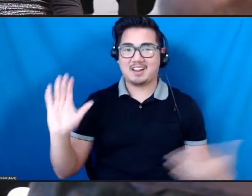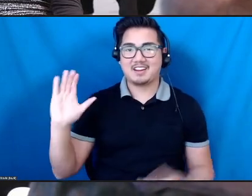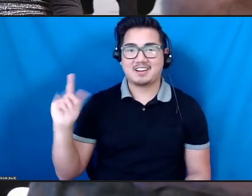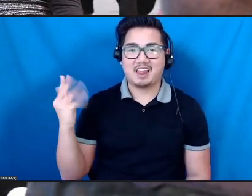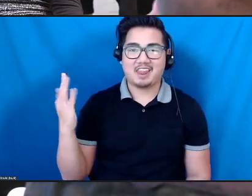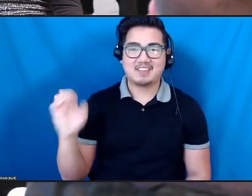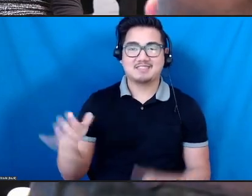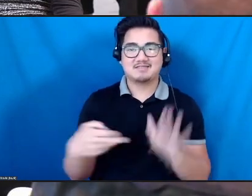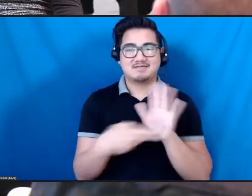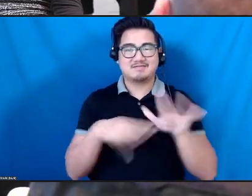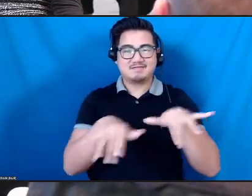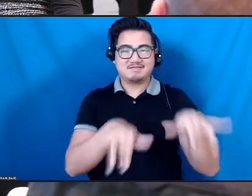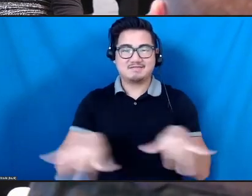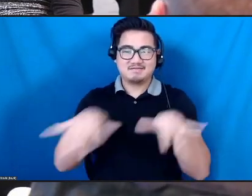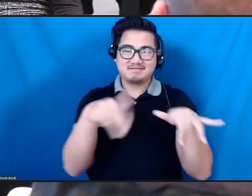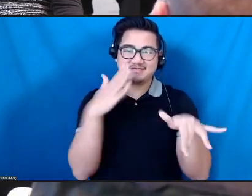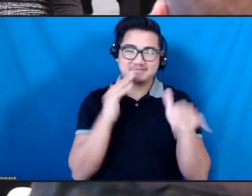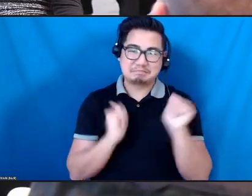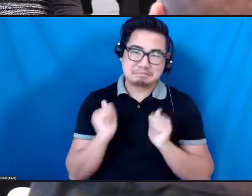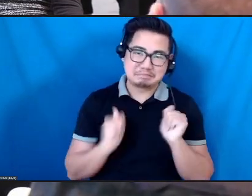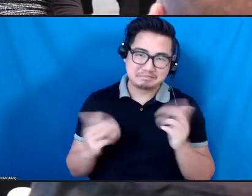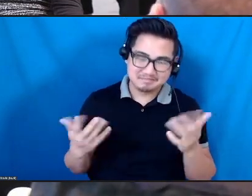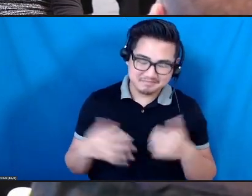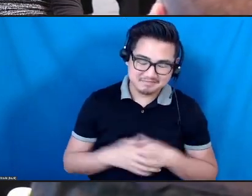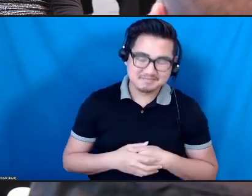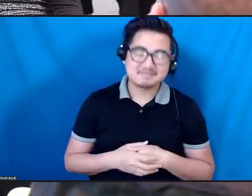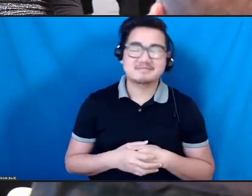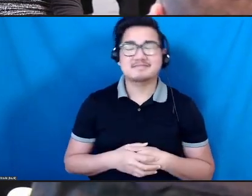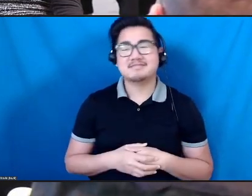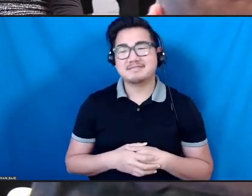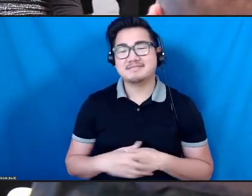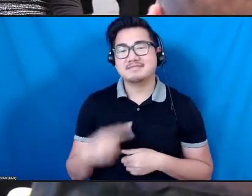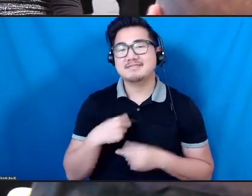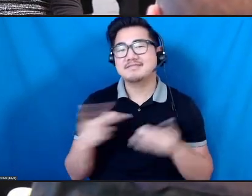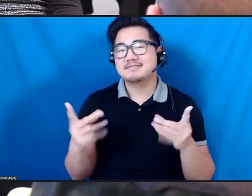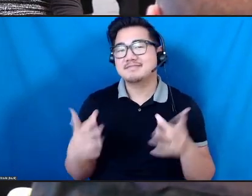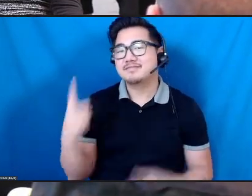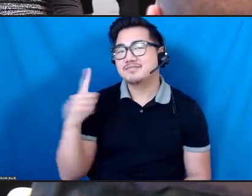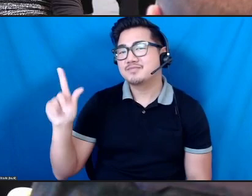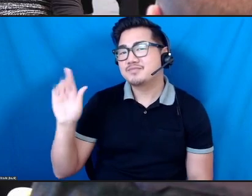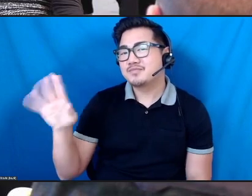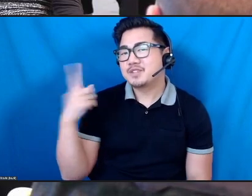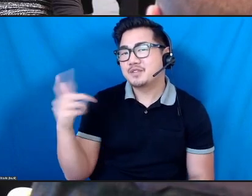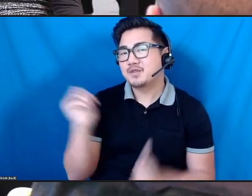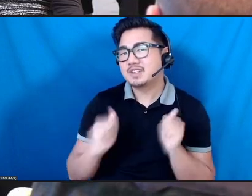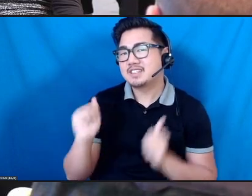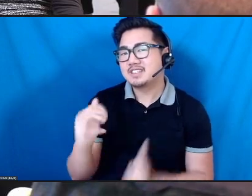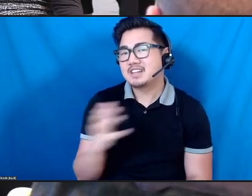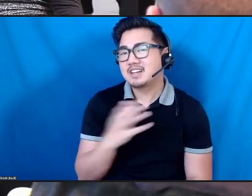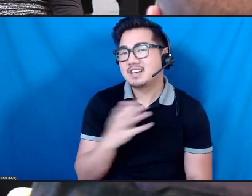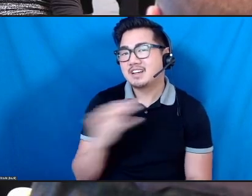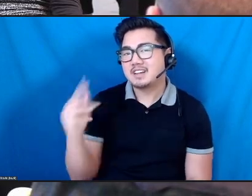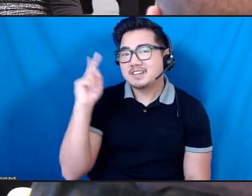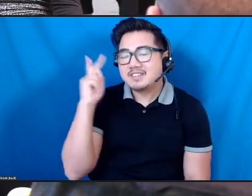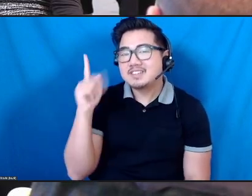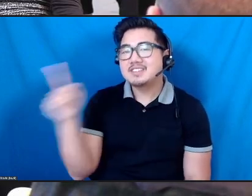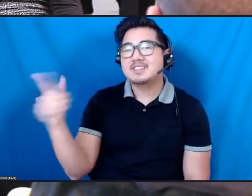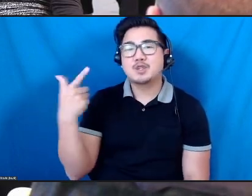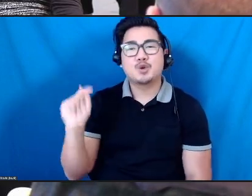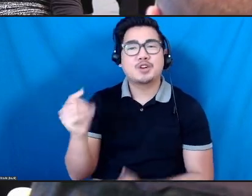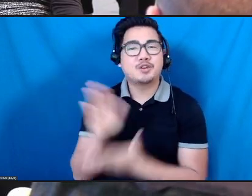And I am director of the Lab for Global Performance and Politics at Georgetown University in Washington, D.C.